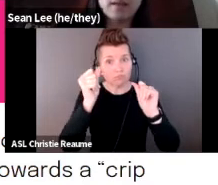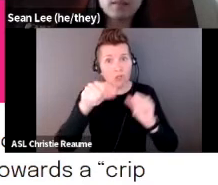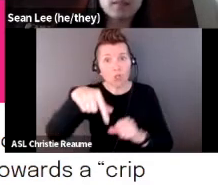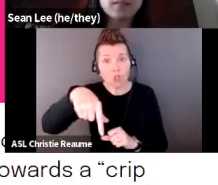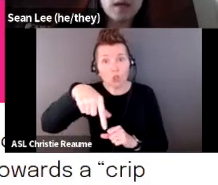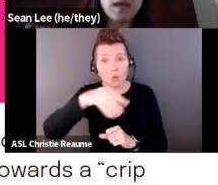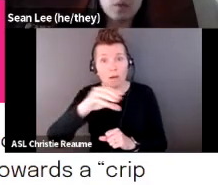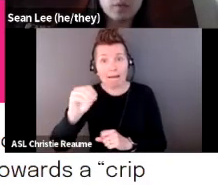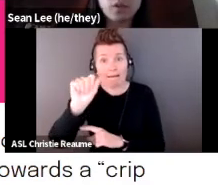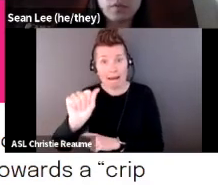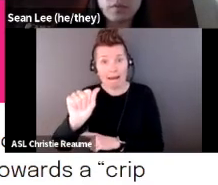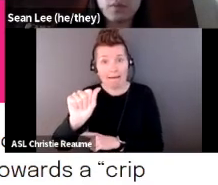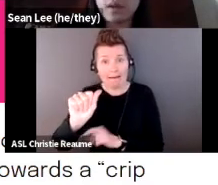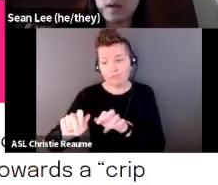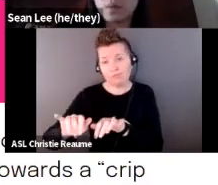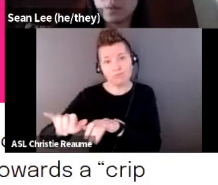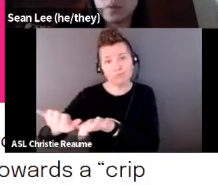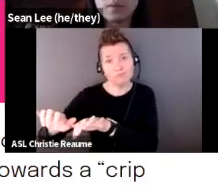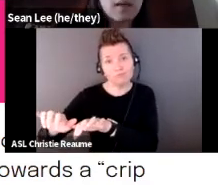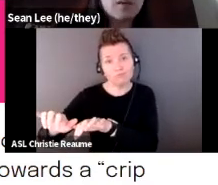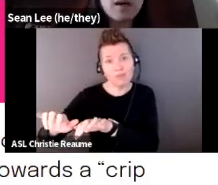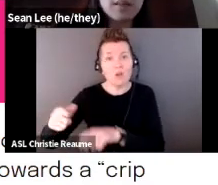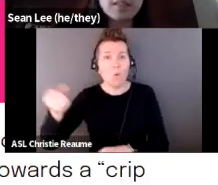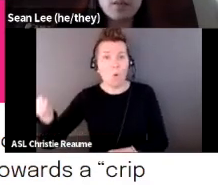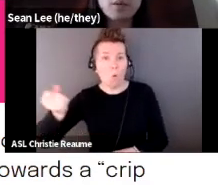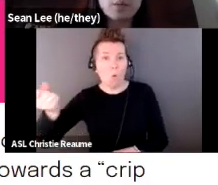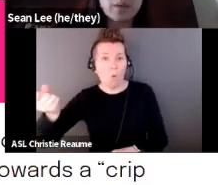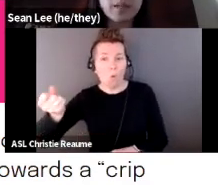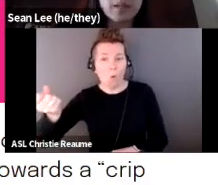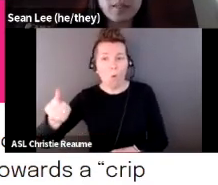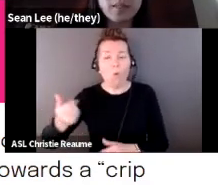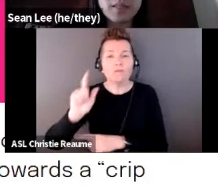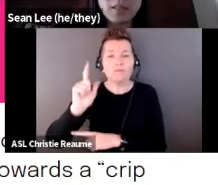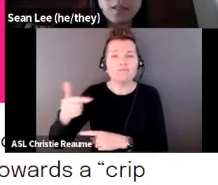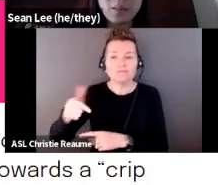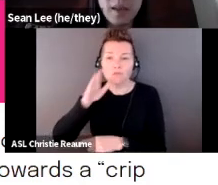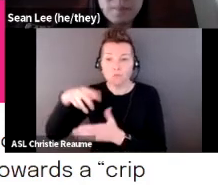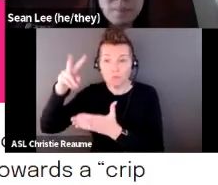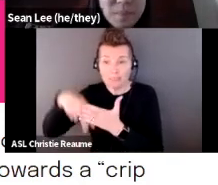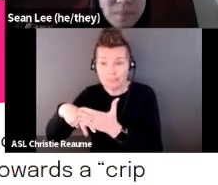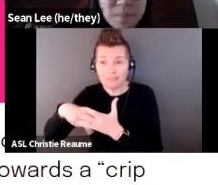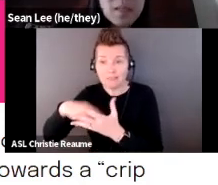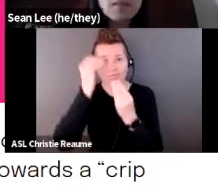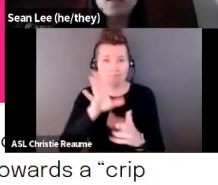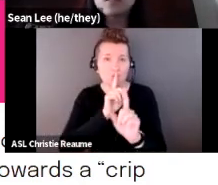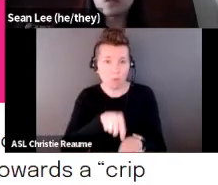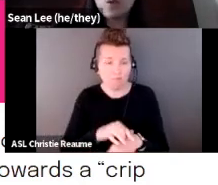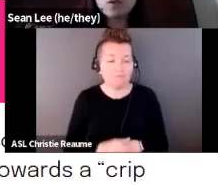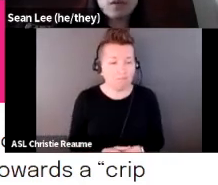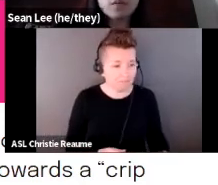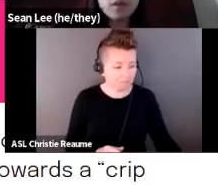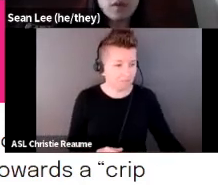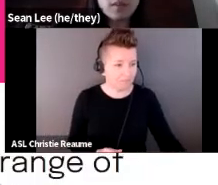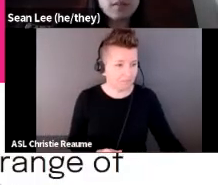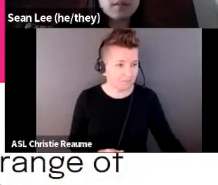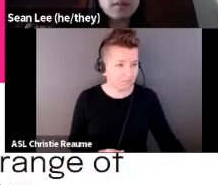and, uh, we'll reserve, uh, we'll, uh, get to those when we get to the, the Q and A. So the